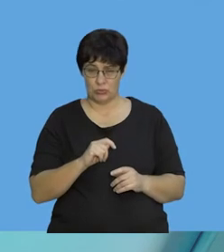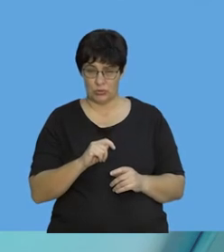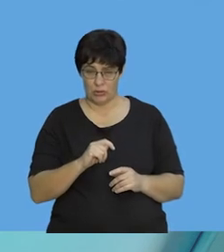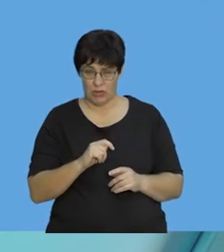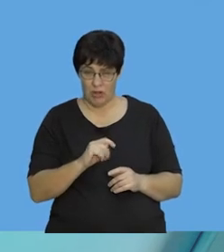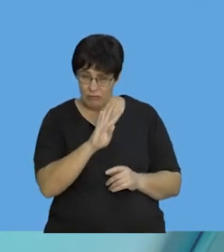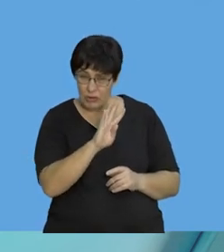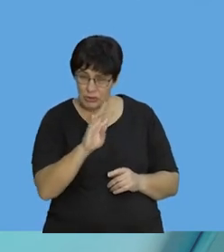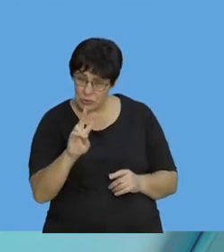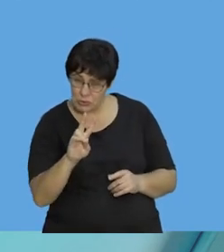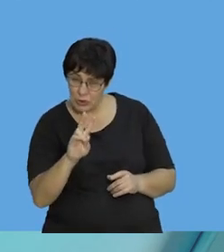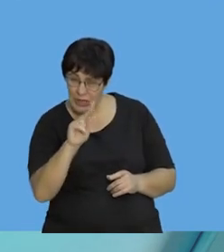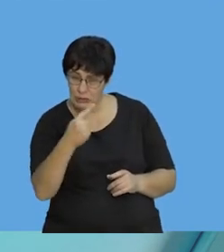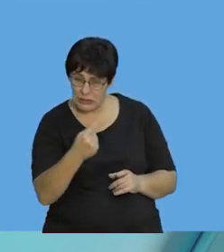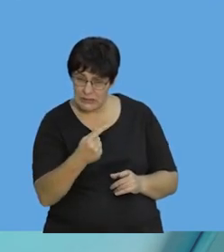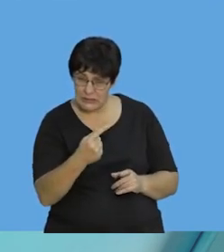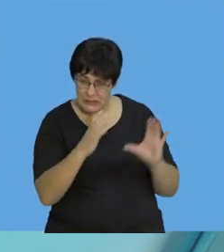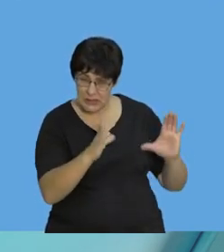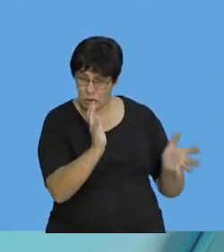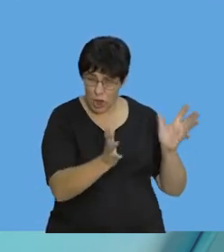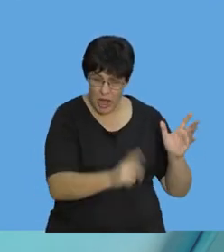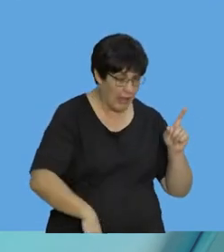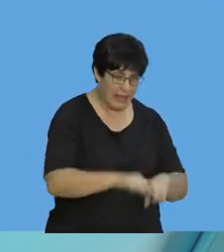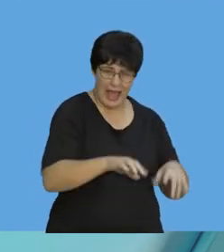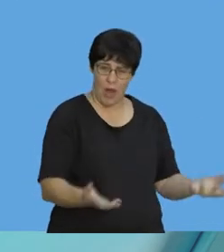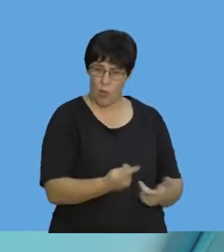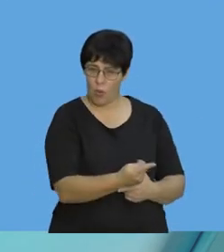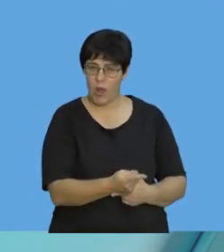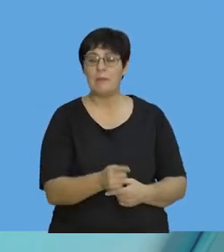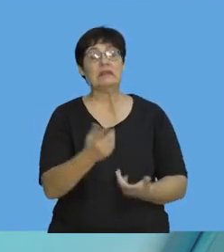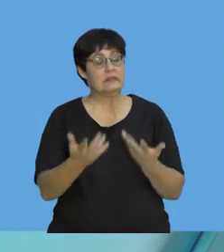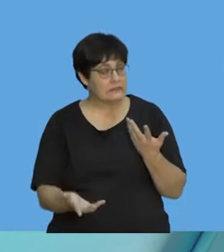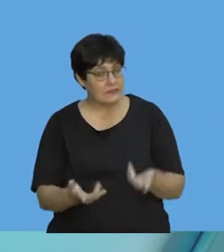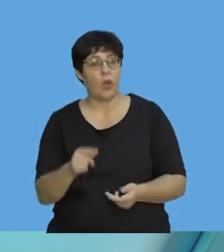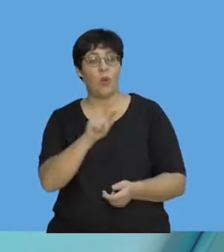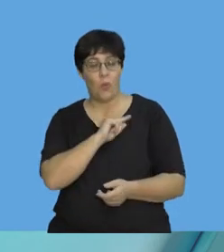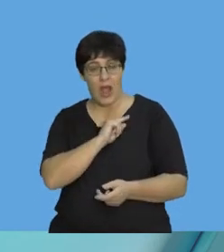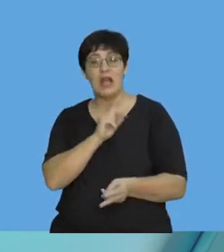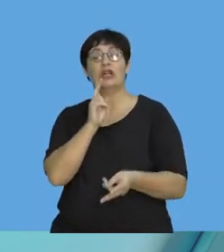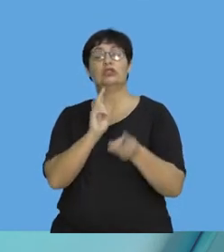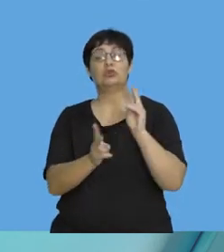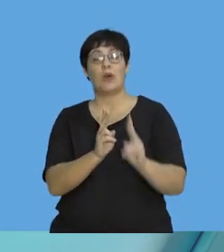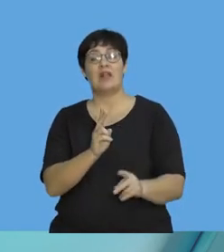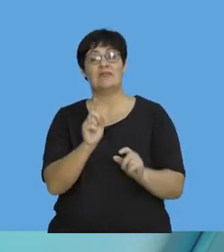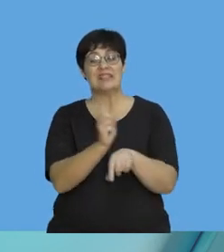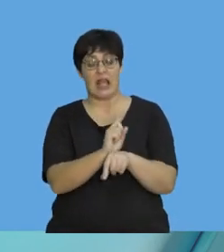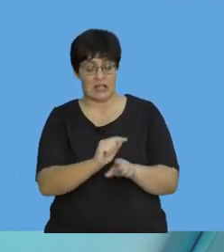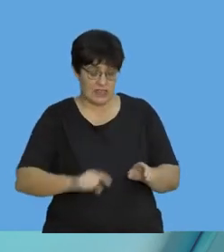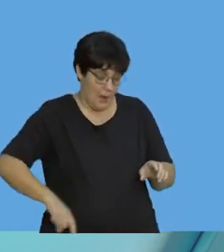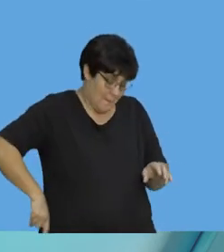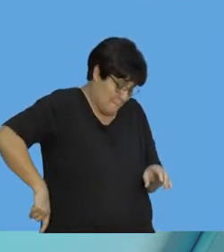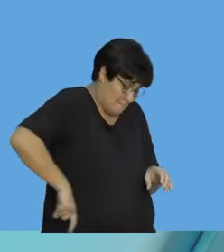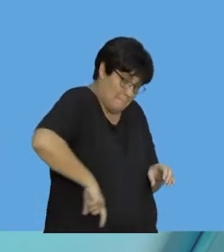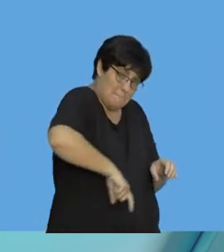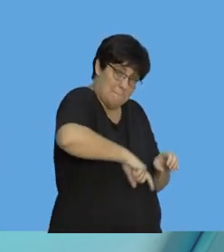balls are not 42 kilograms. We'd never be able to kick them. But it does explain to me why the soccer player